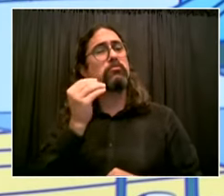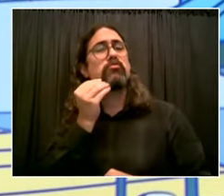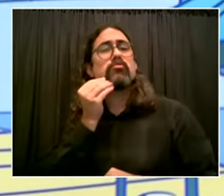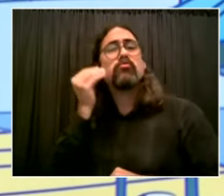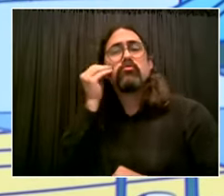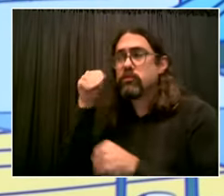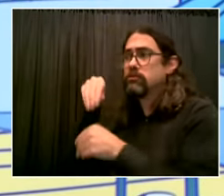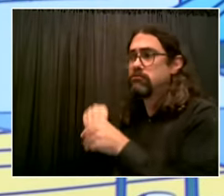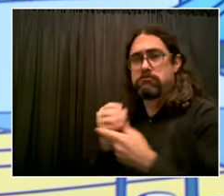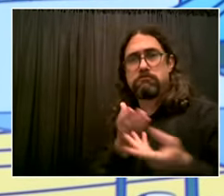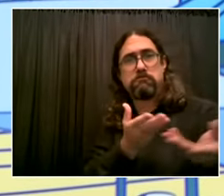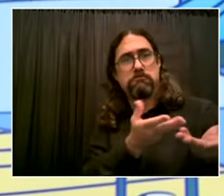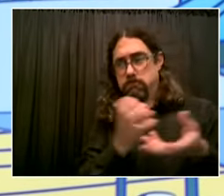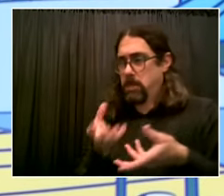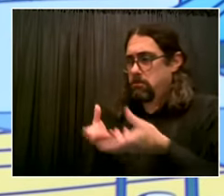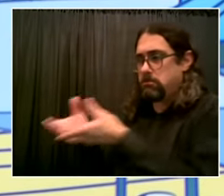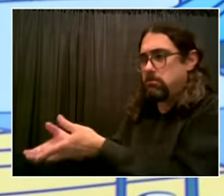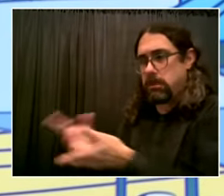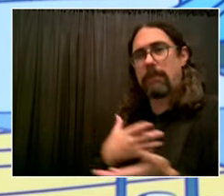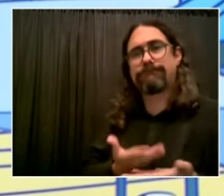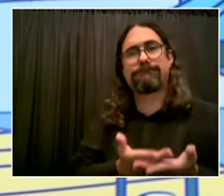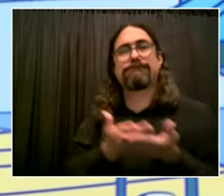is jake offenhart's from gothamist